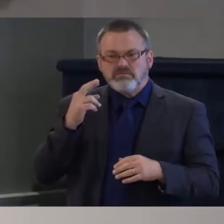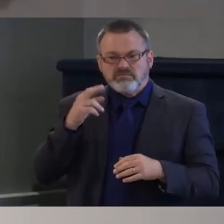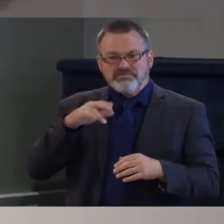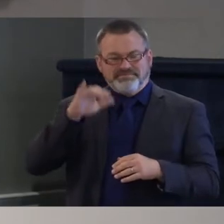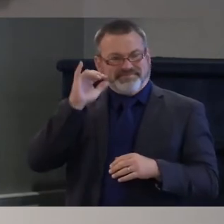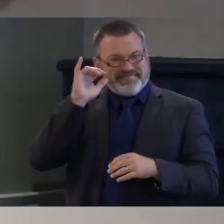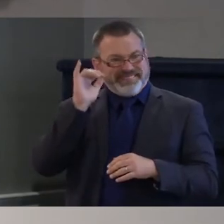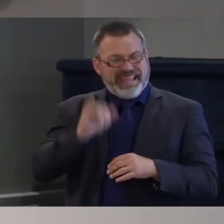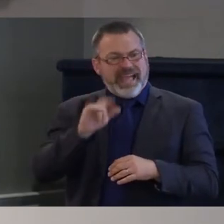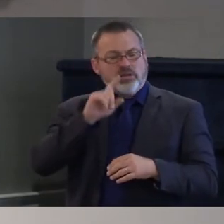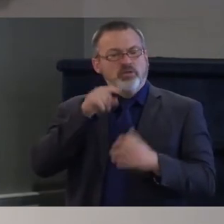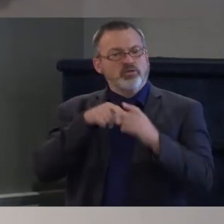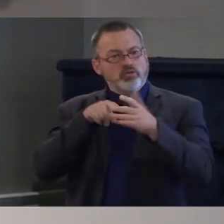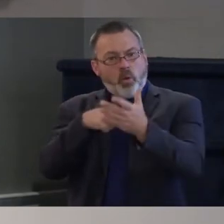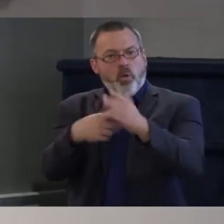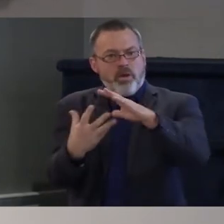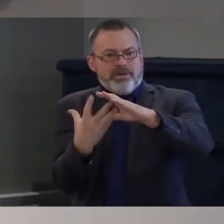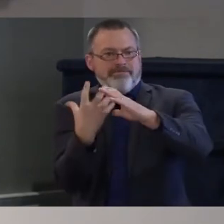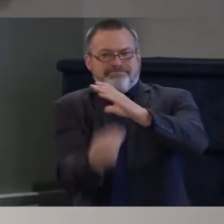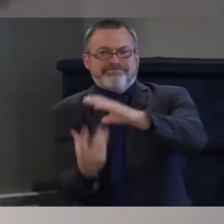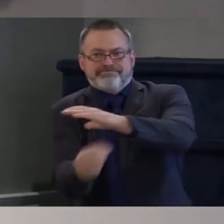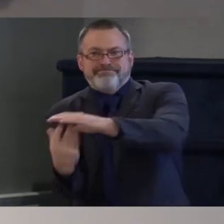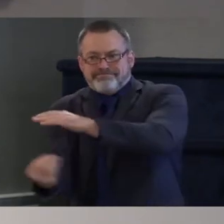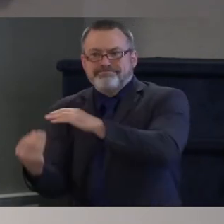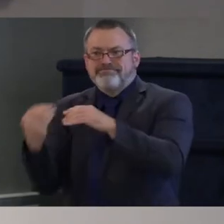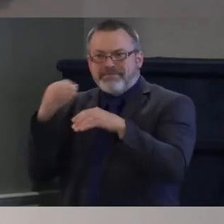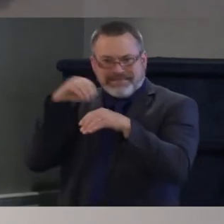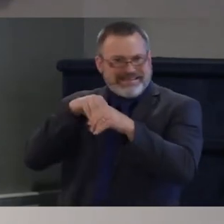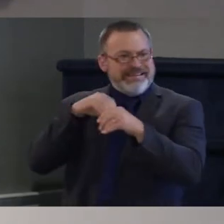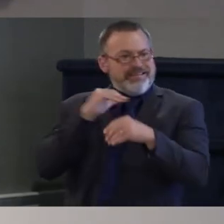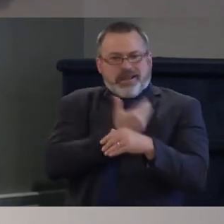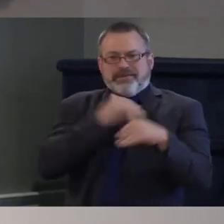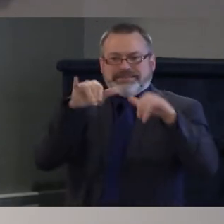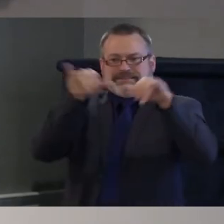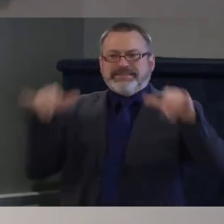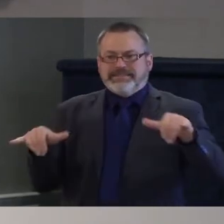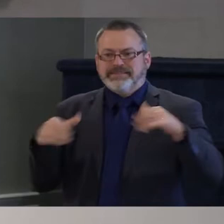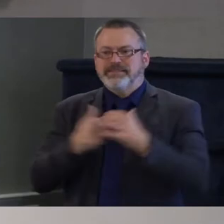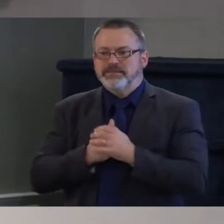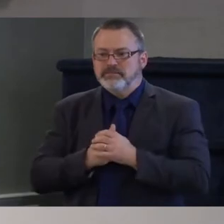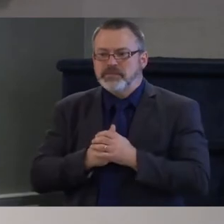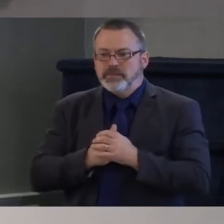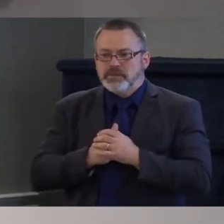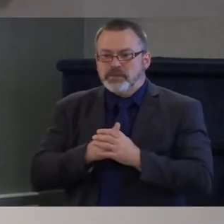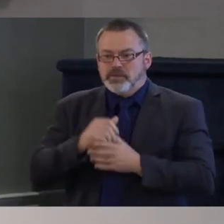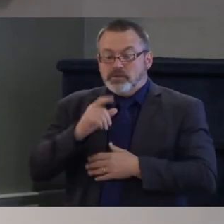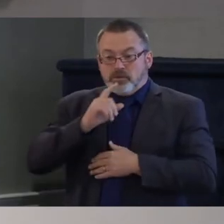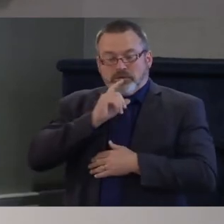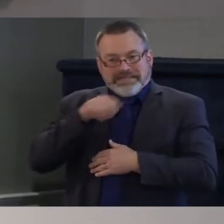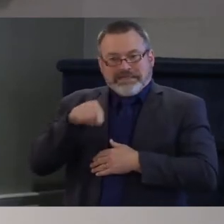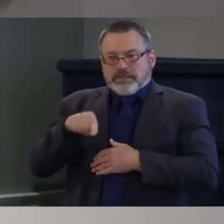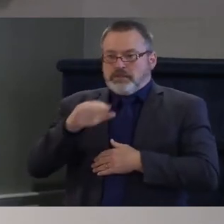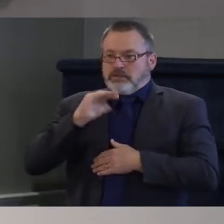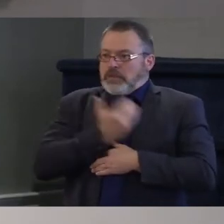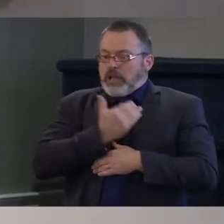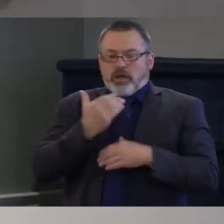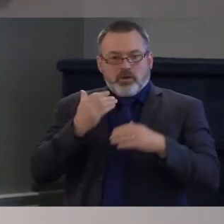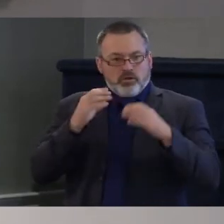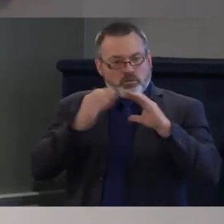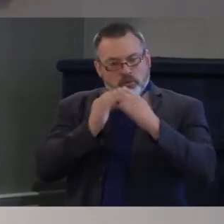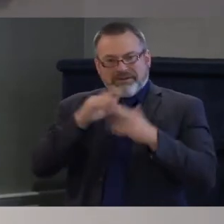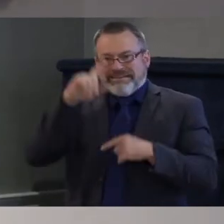And if we don't fill that with community and we're not willing to invest in the infrastructure that supports communities' well-being,